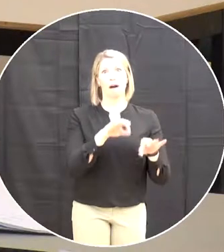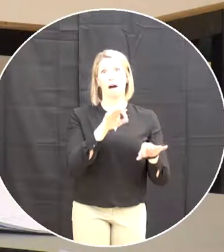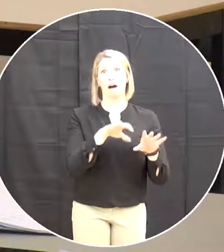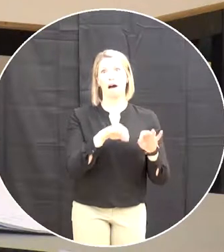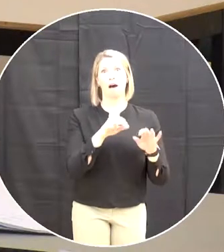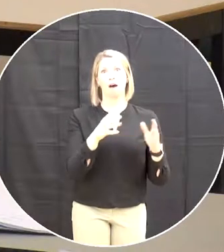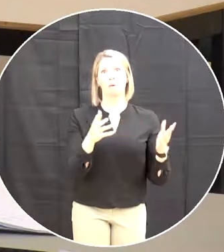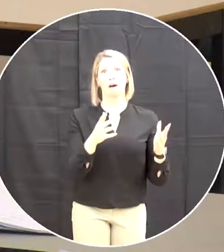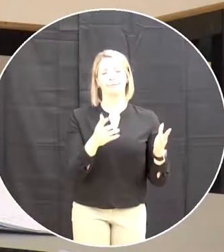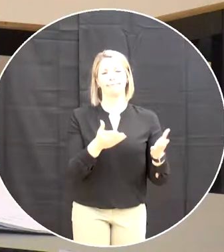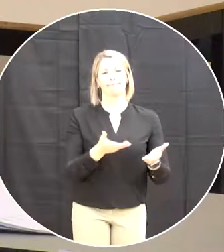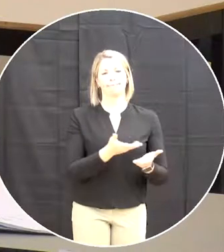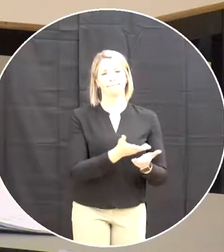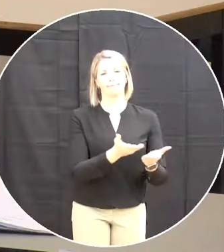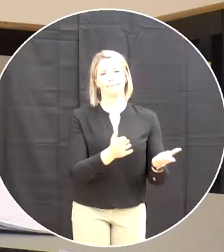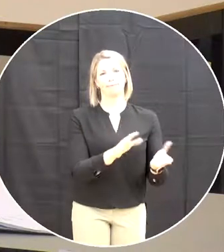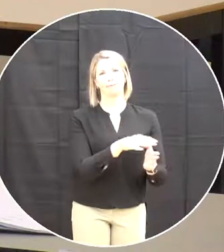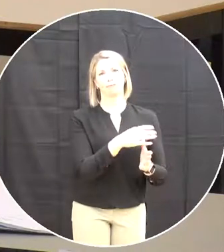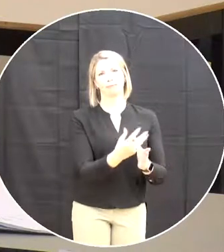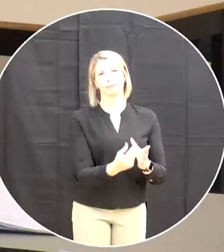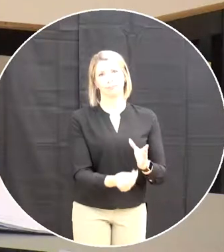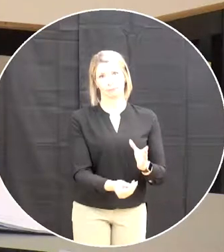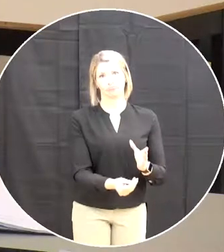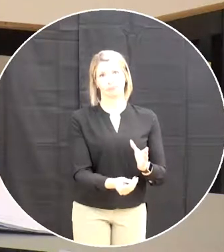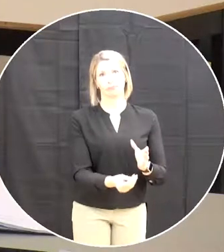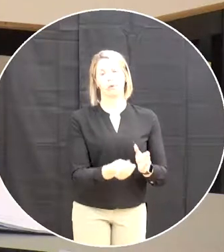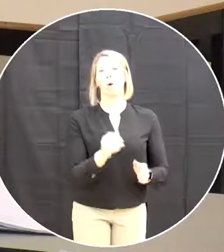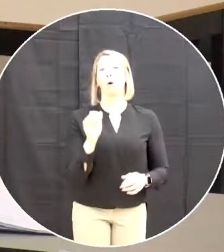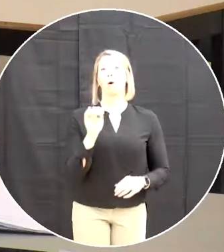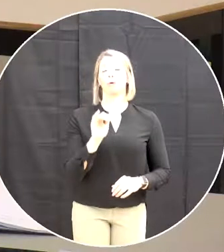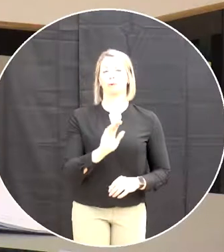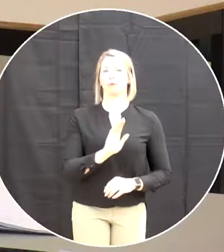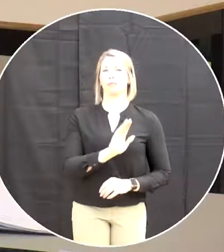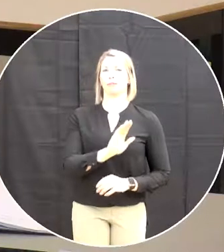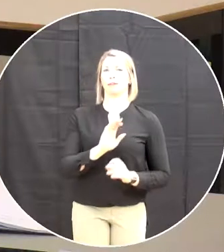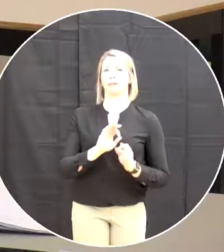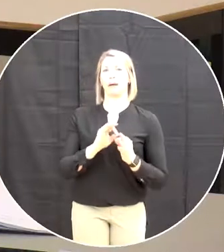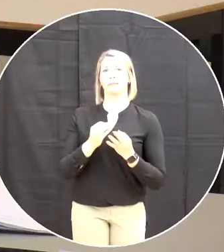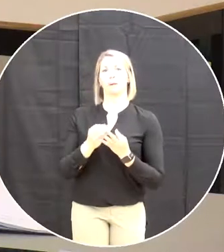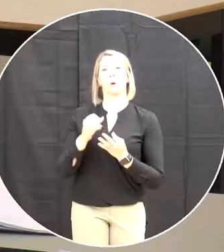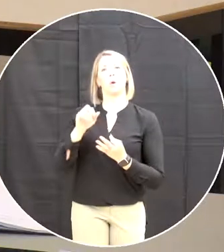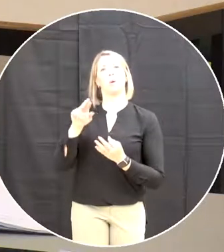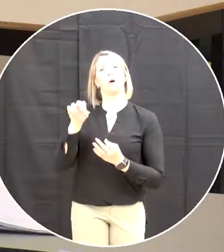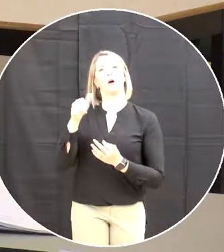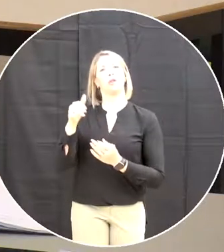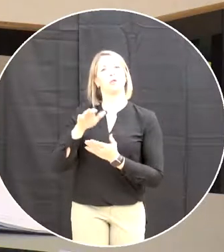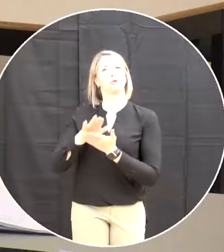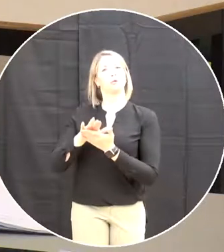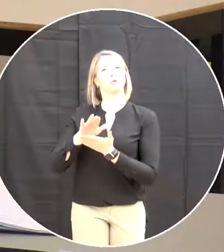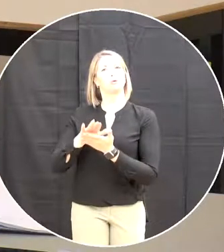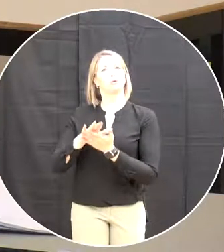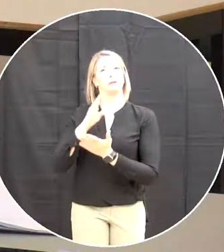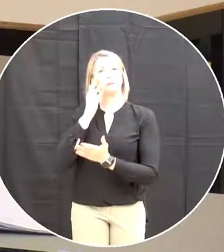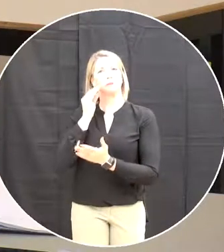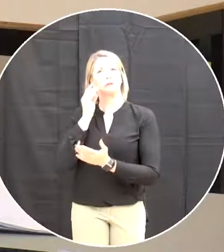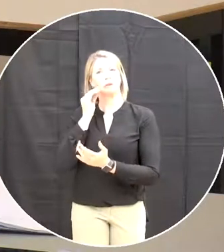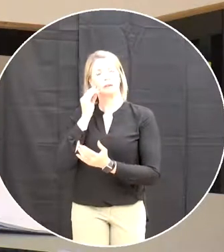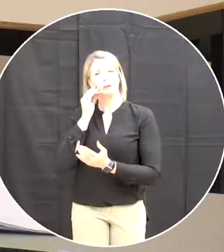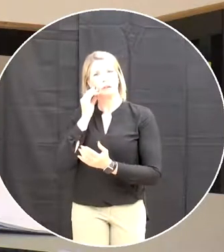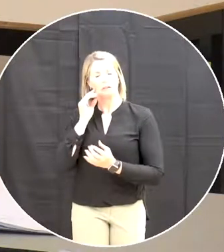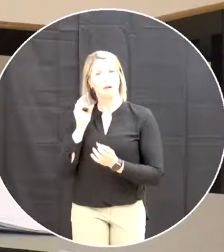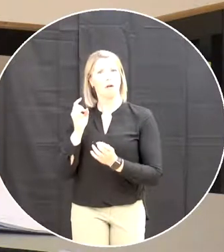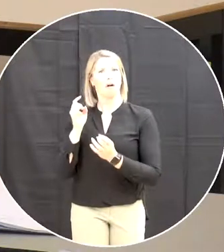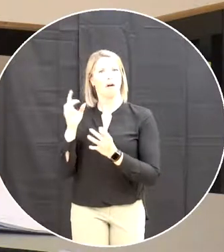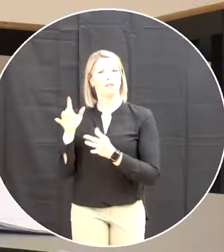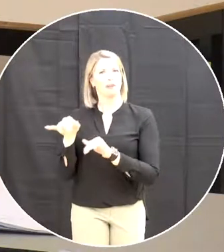as well as all of those who have been impacted by residential schools throughout Canada in honoring their stories